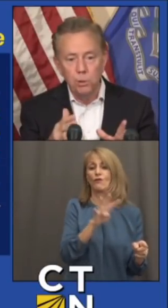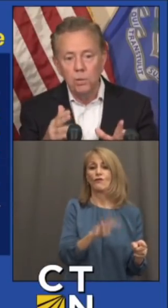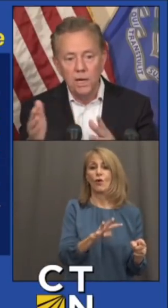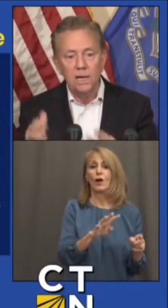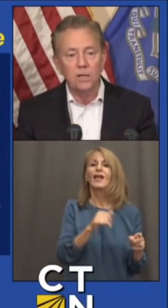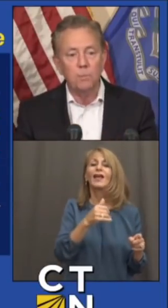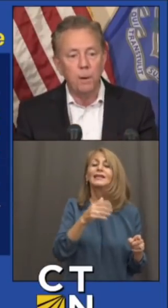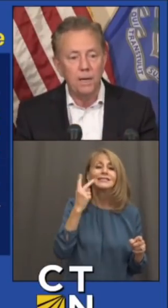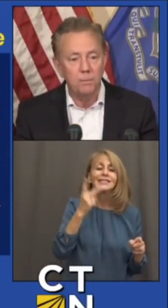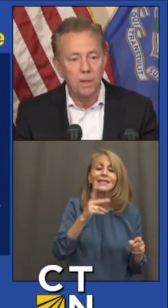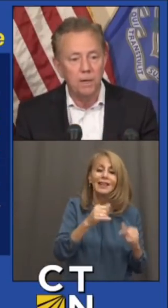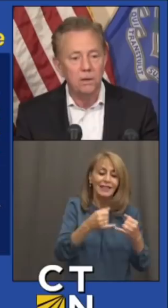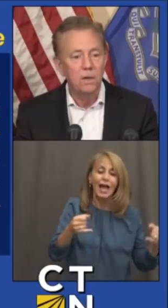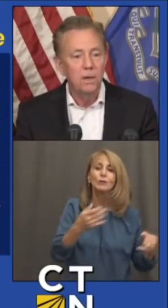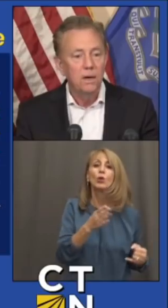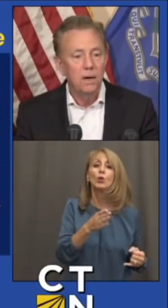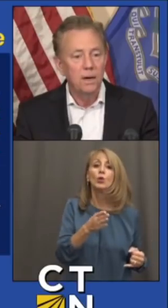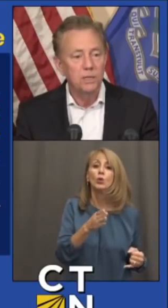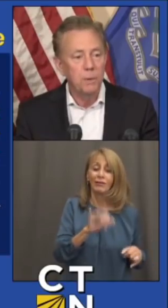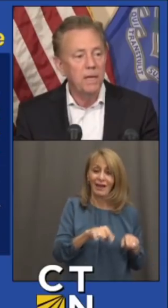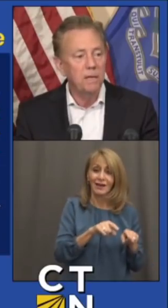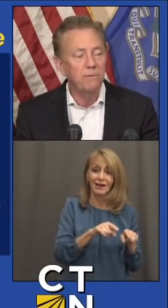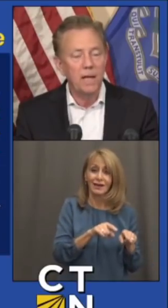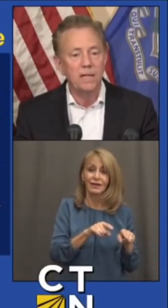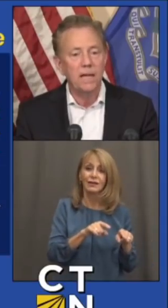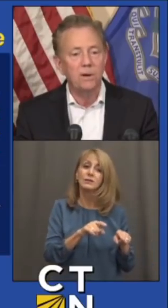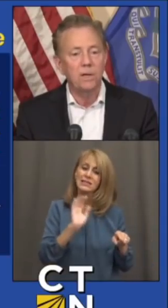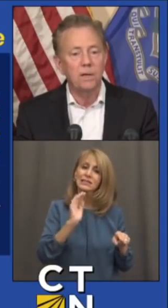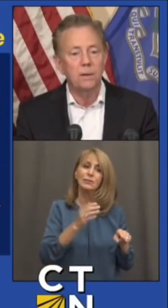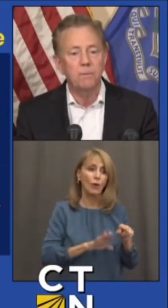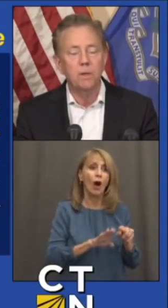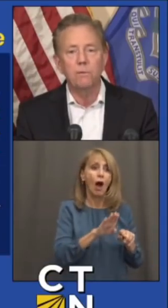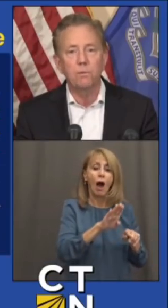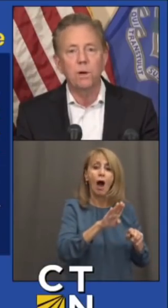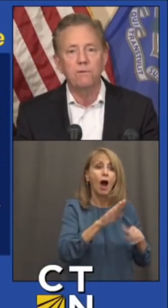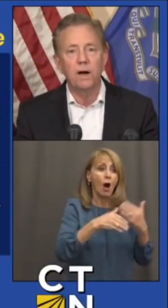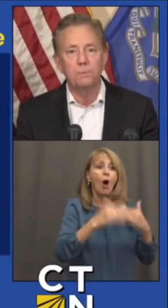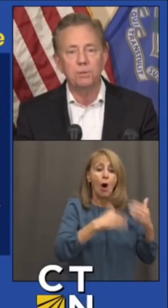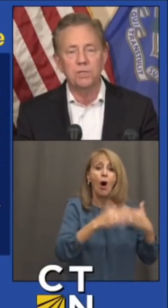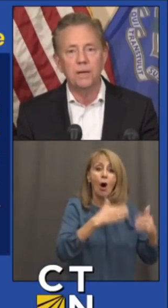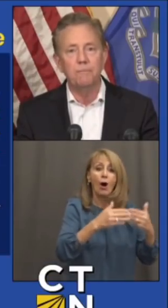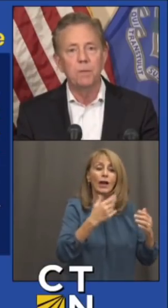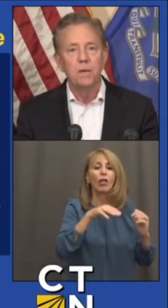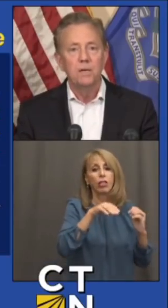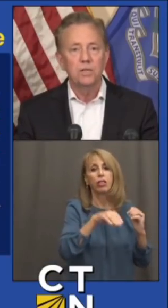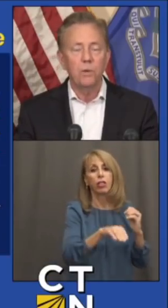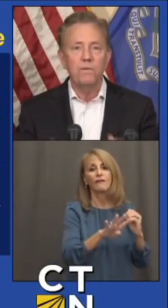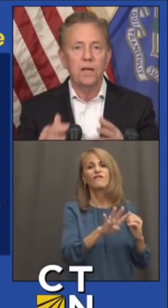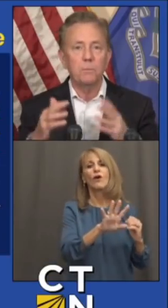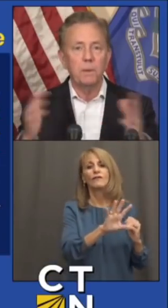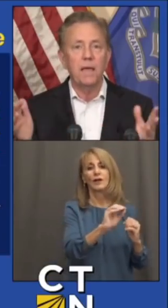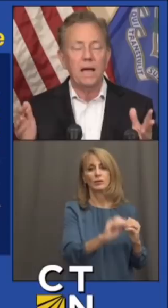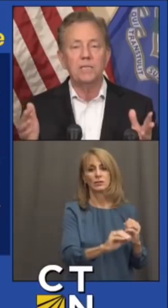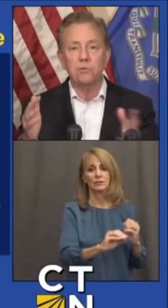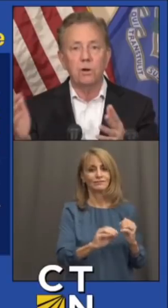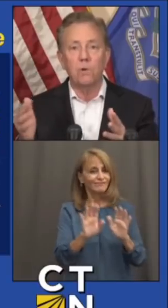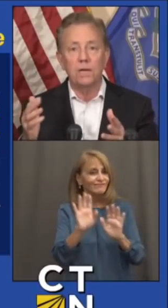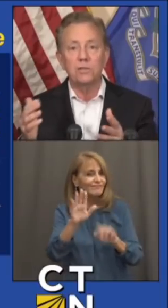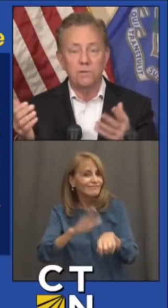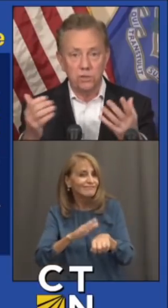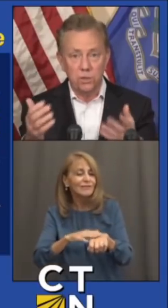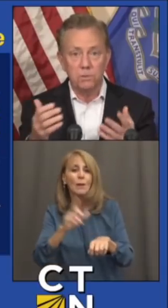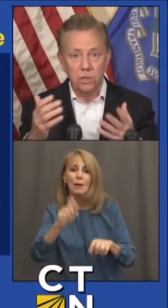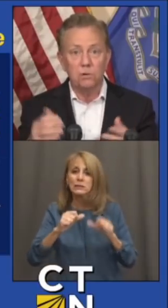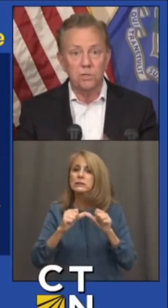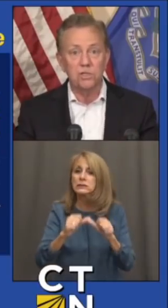that's the blue line at the bottom there, it's beginning to flatten out at, you know, 45 percent. So, we've got to be extra